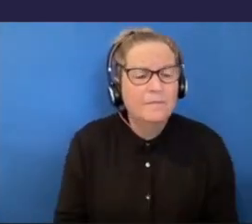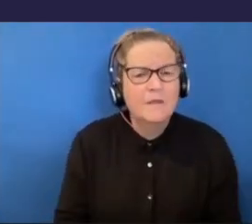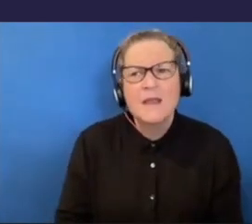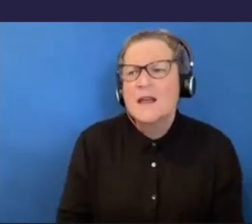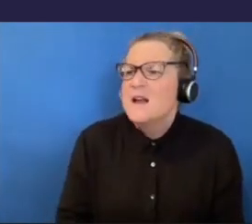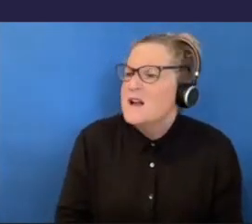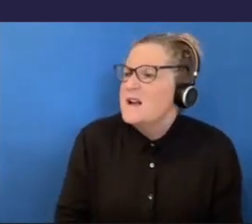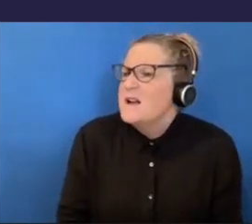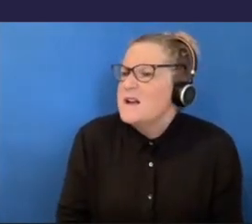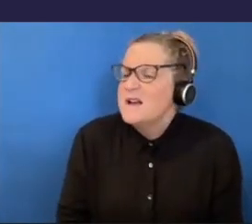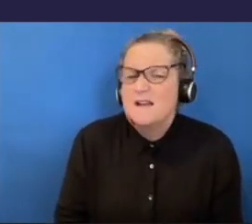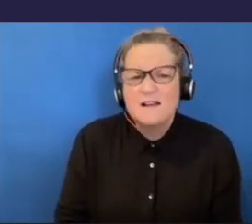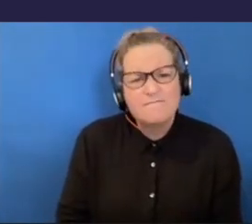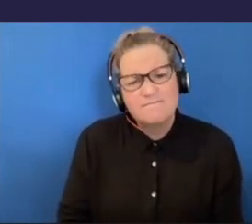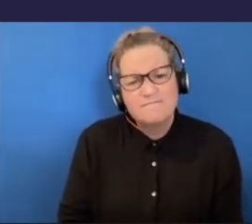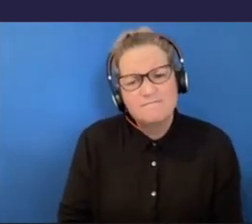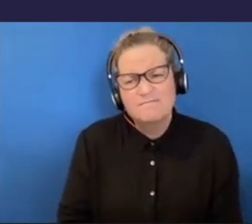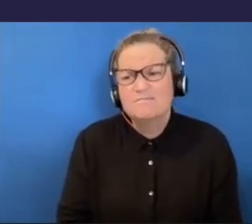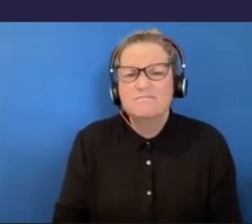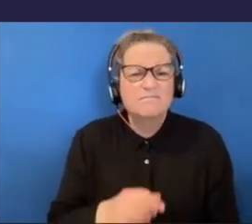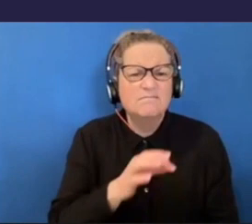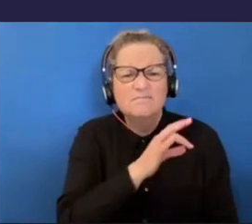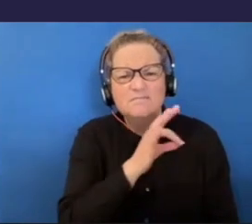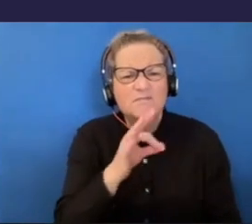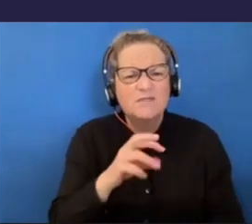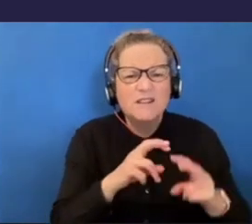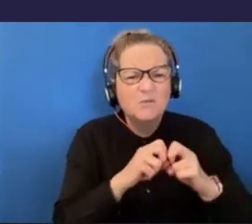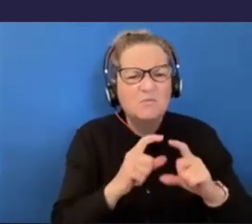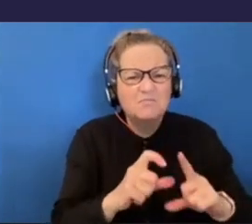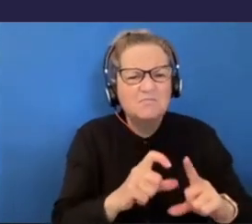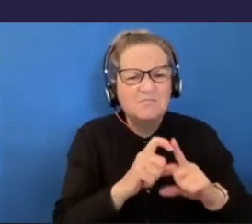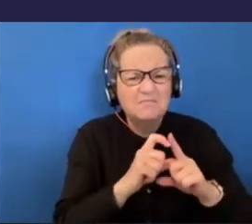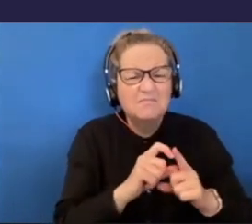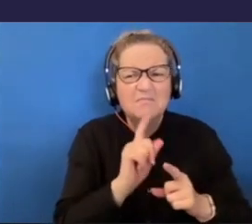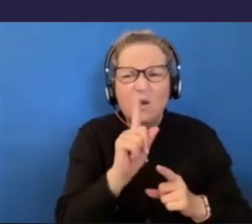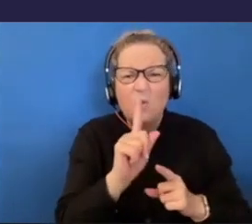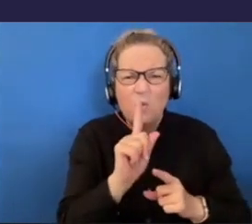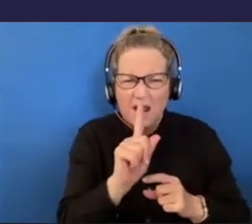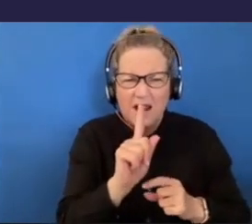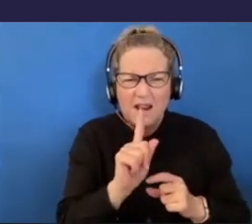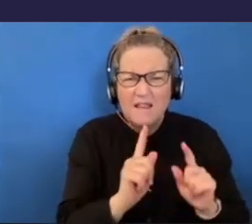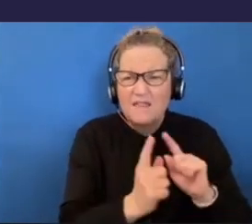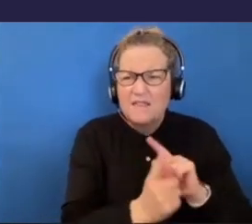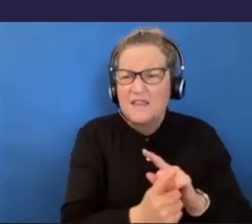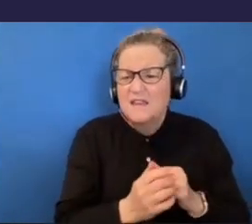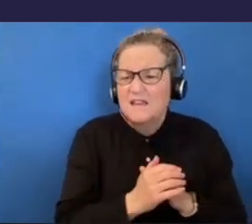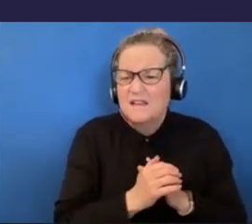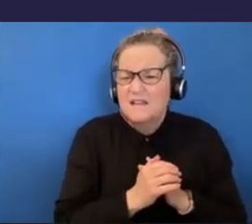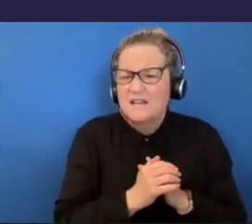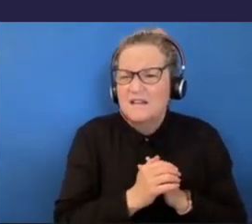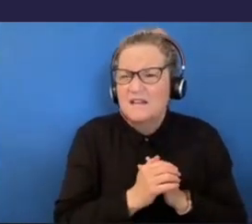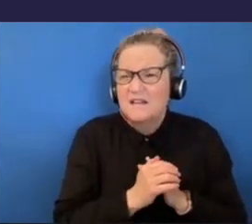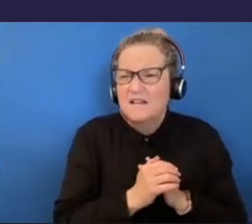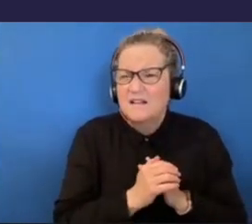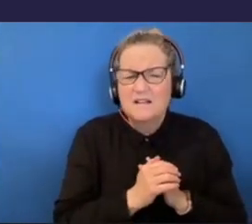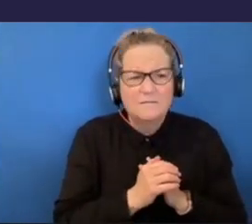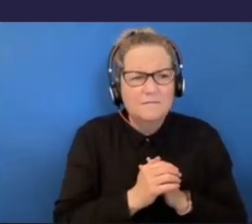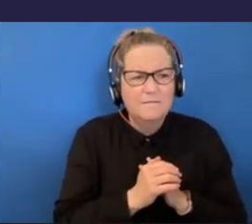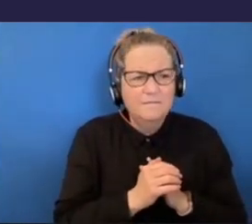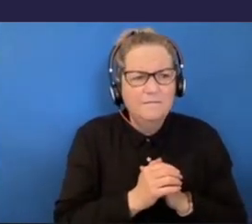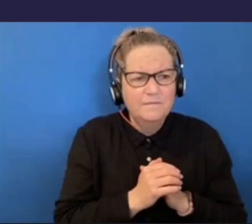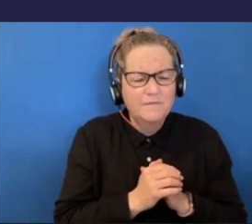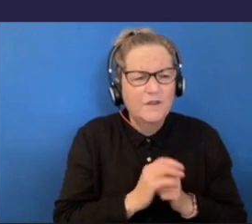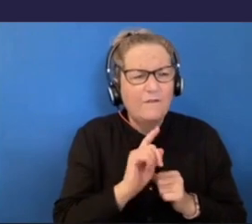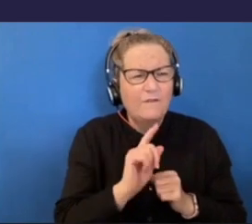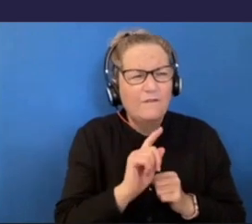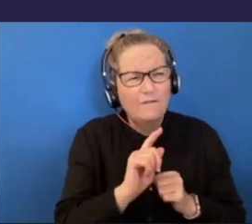Um, I wouldn't call it tricky, but one of like the different things was, um, especially the first couple of weeks when I lived there kind